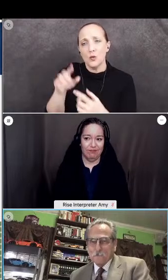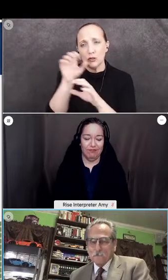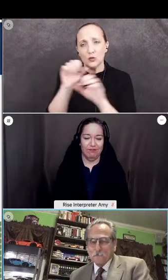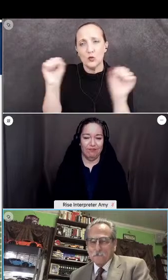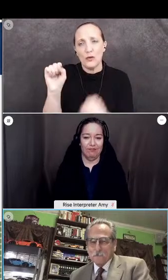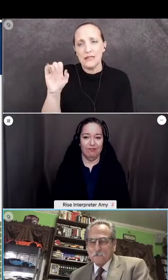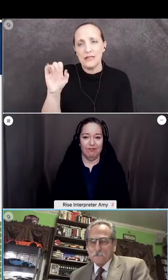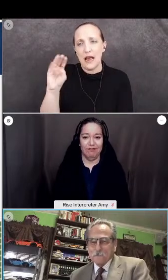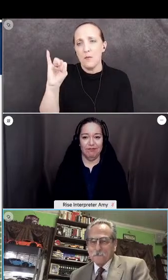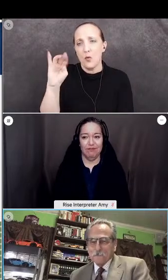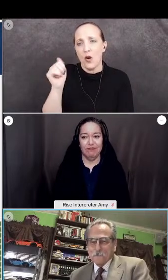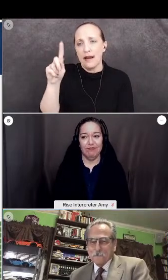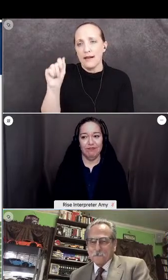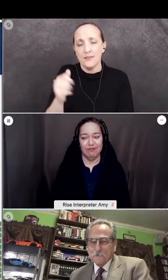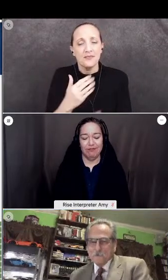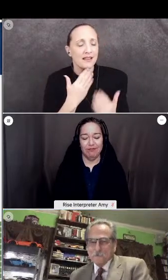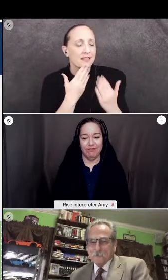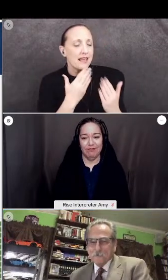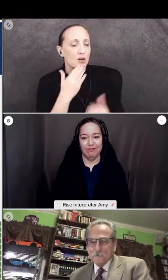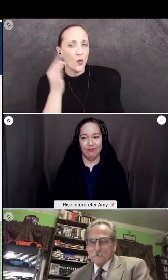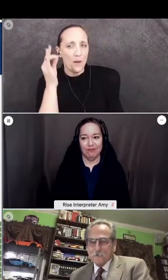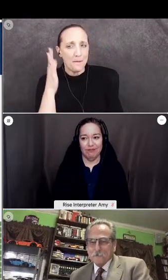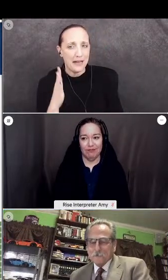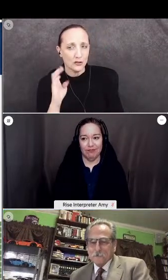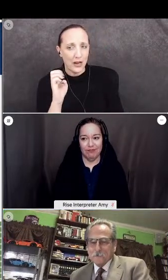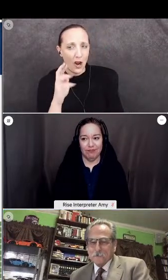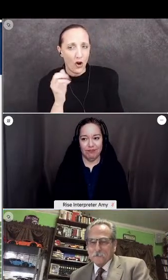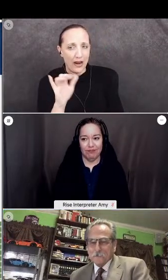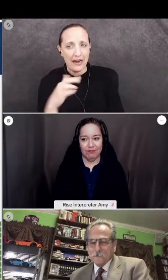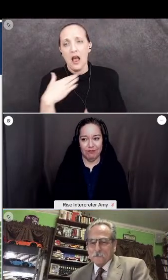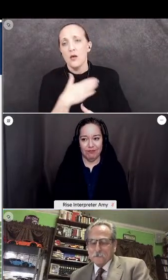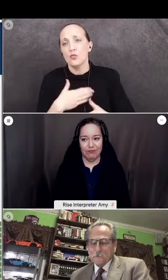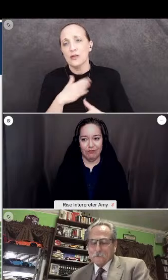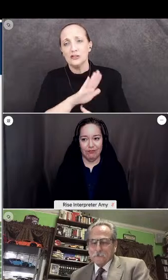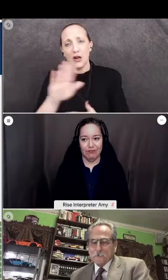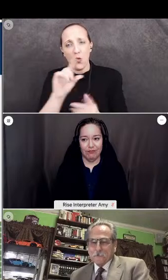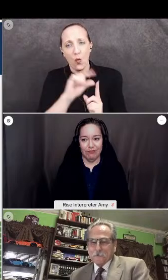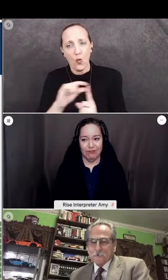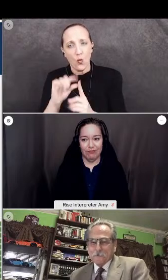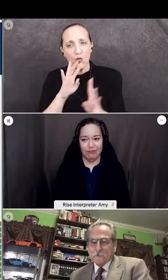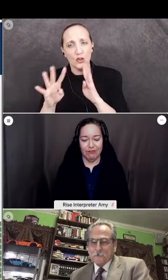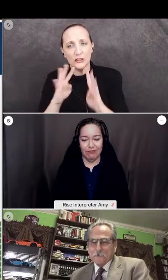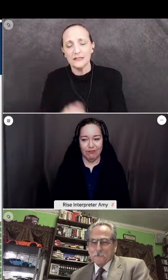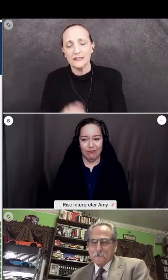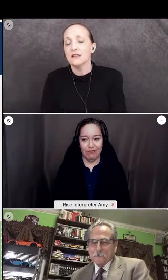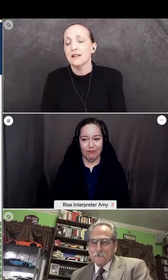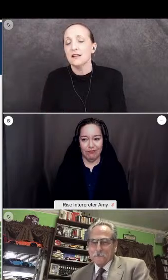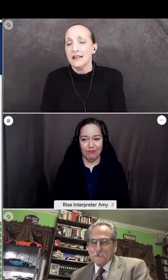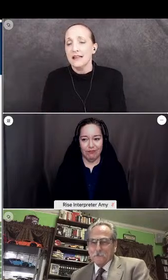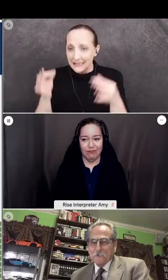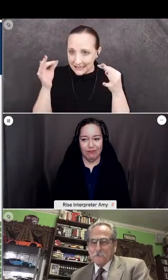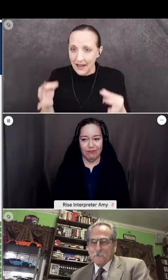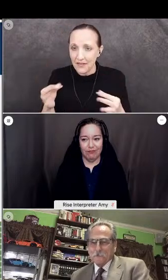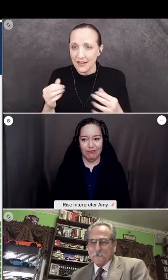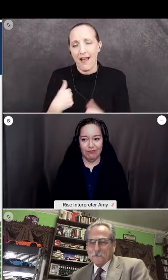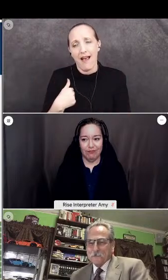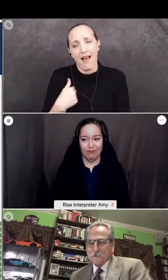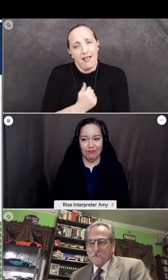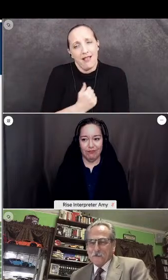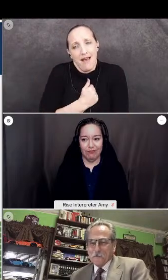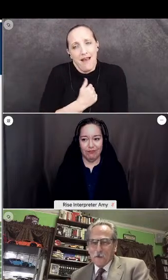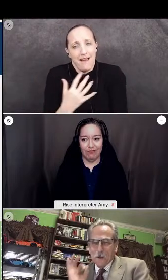Thank you, Pastor Eric. I appreciate those words. And definitely, I love Ferraris.